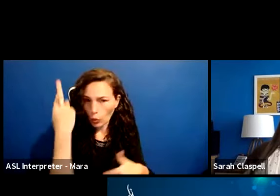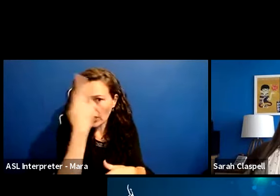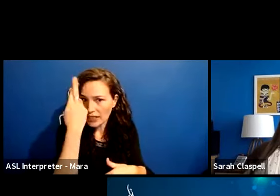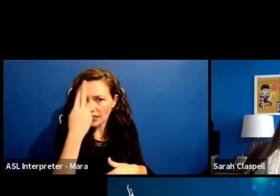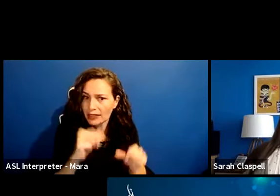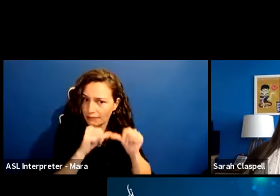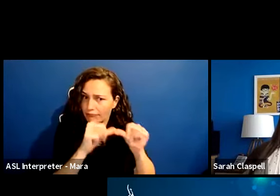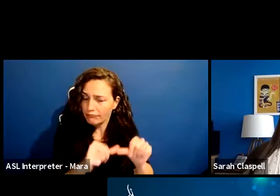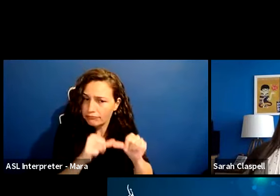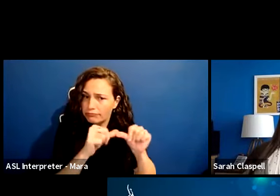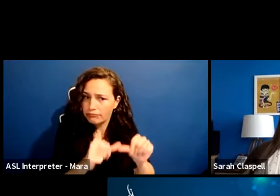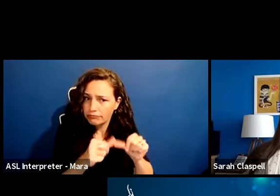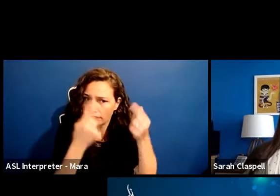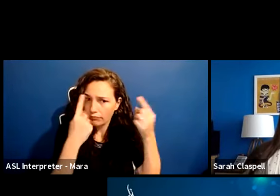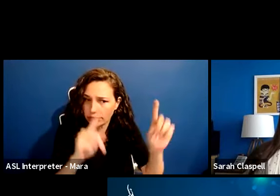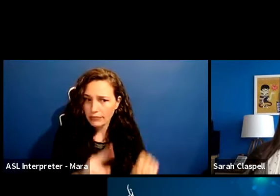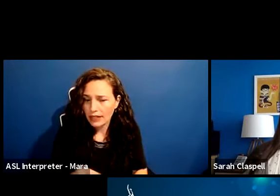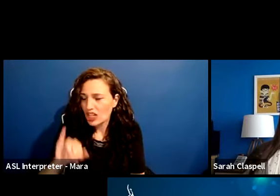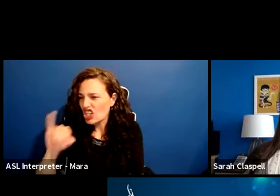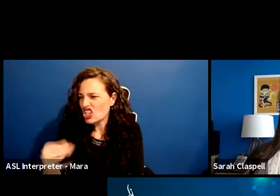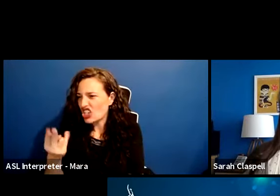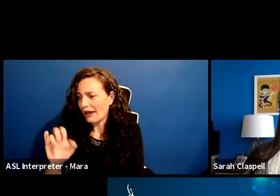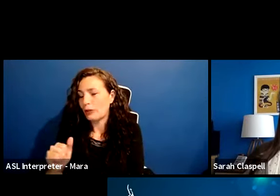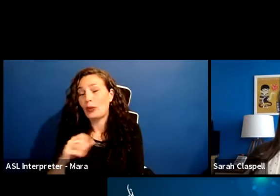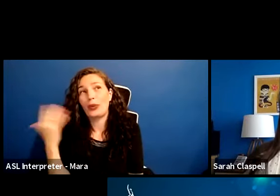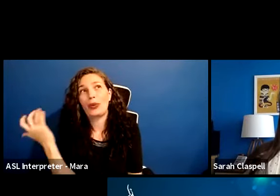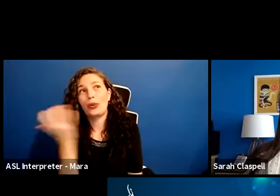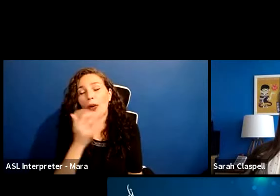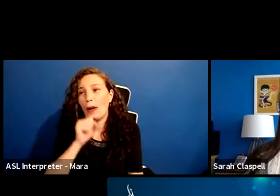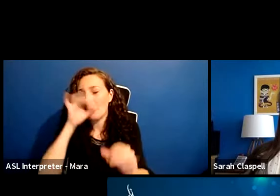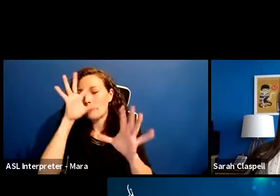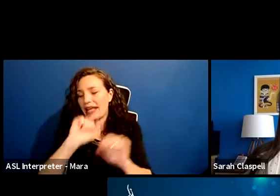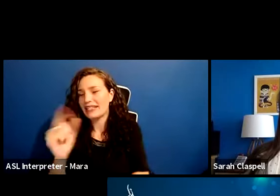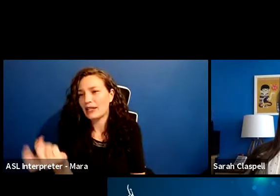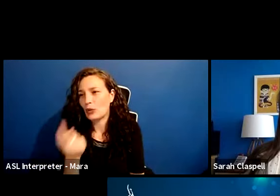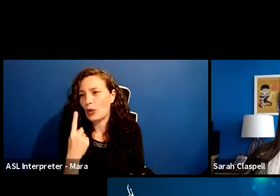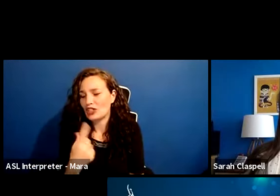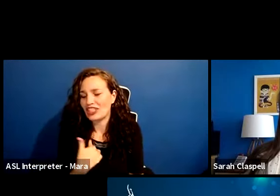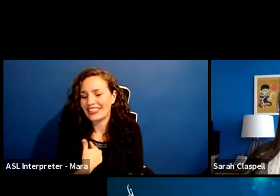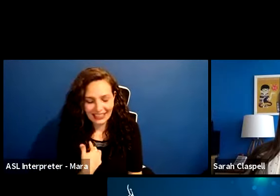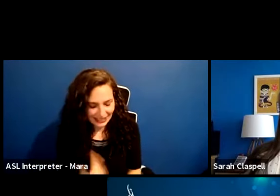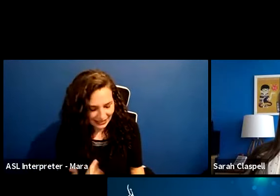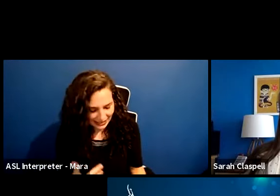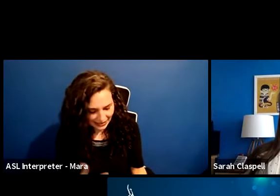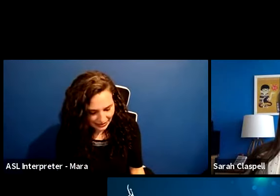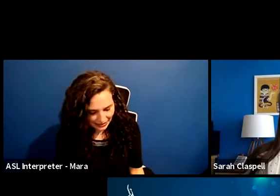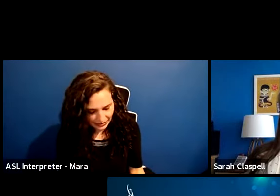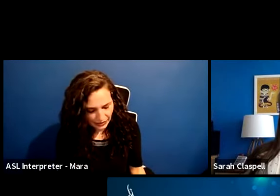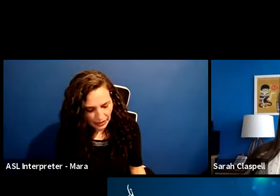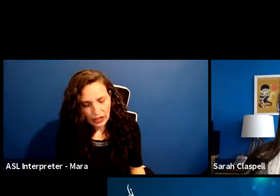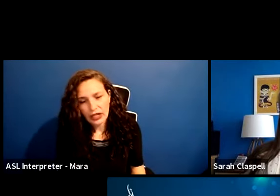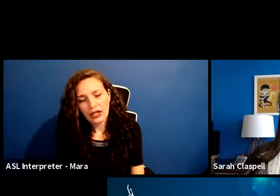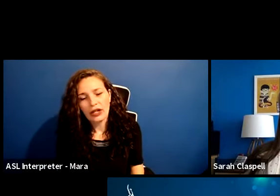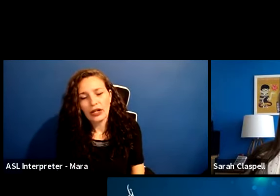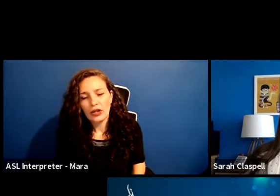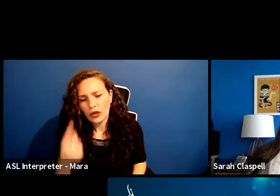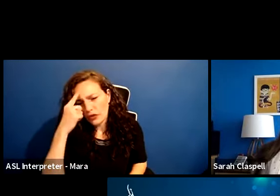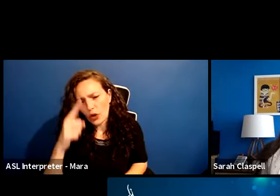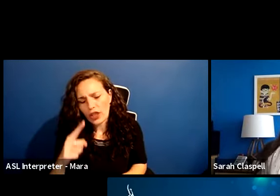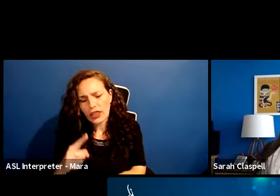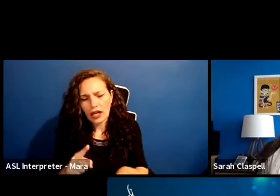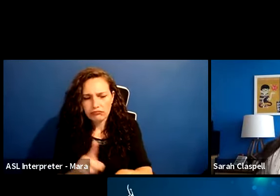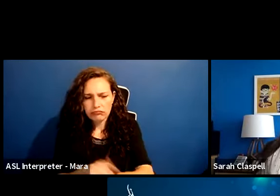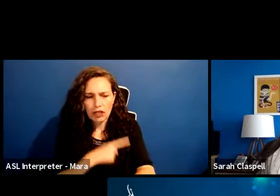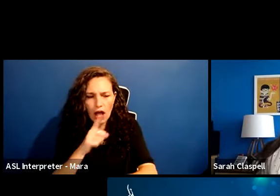That's an amazing question. Uh, for one thing to just to its longevity, I really think it has a lot to do with